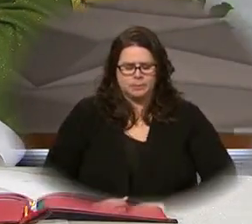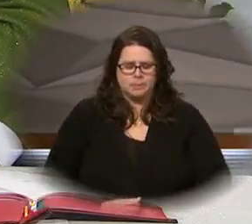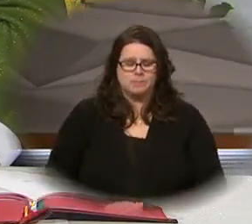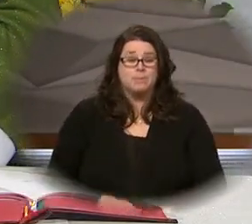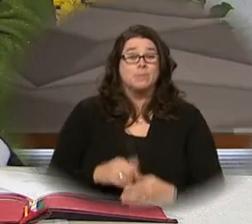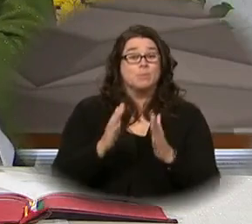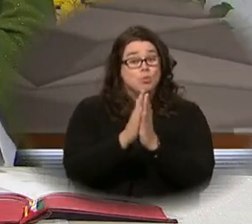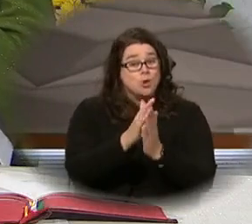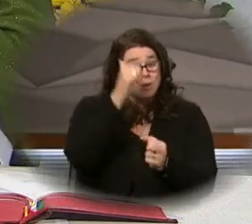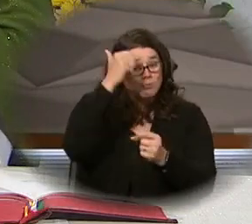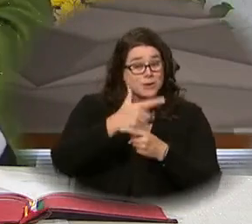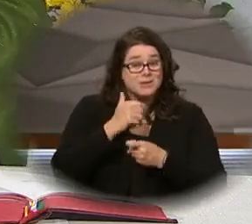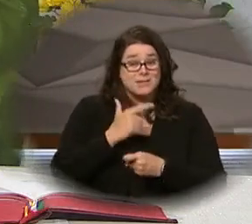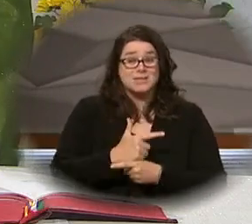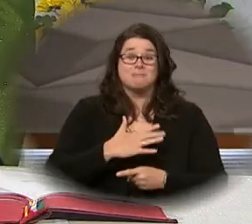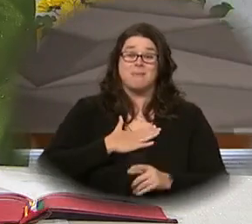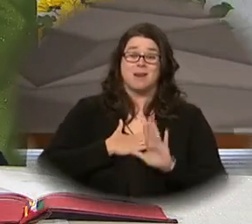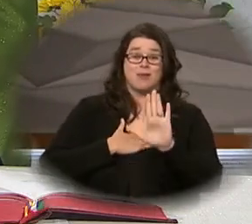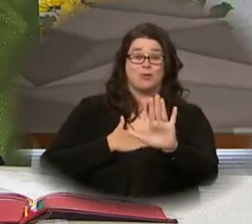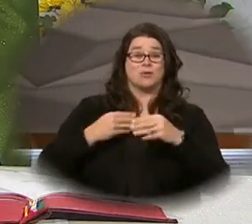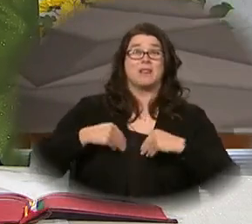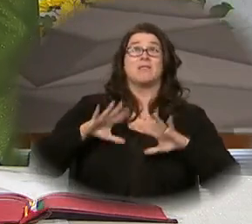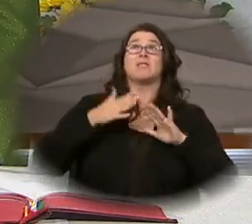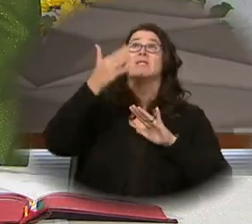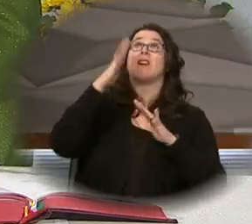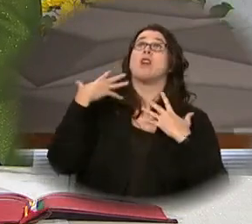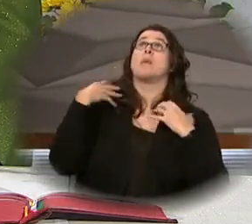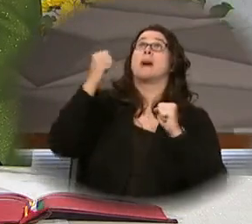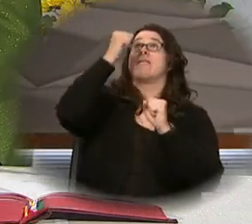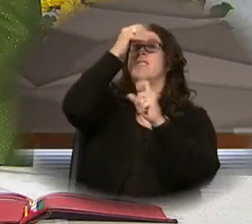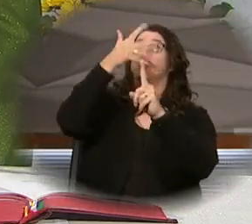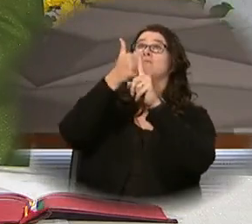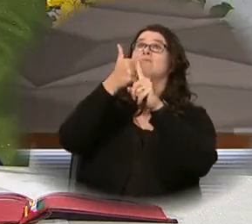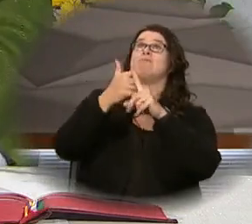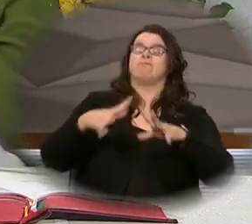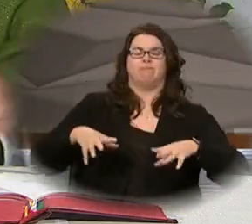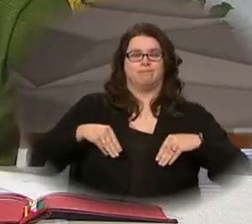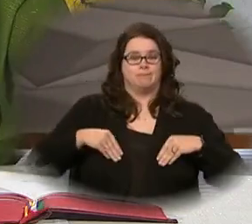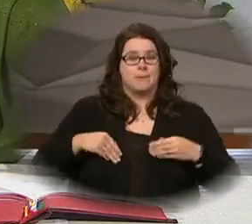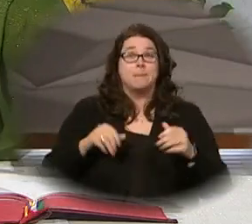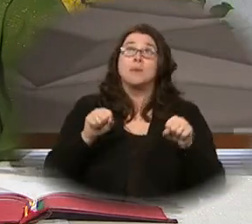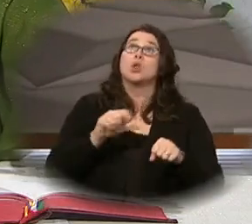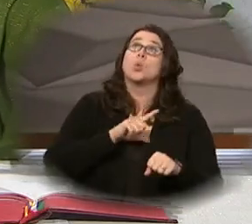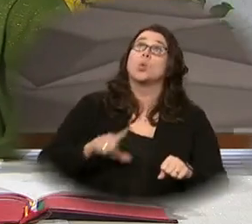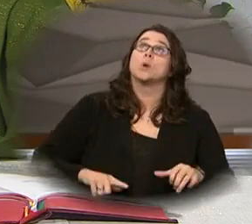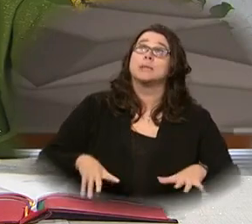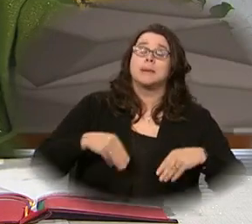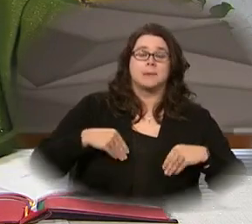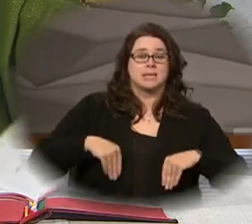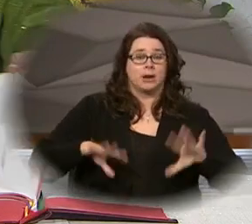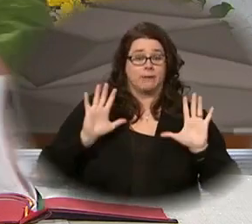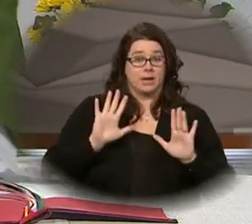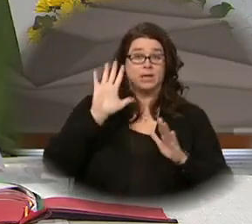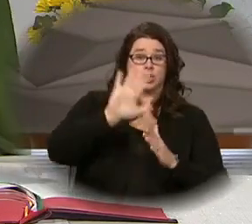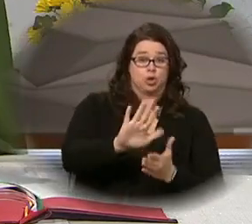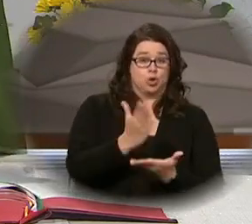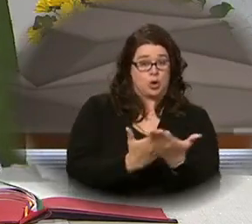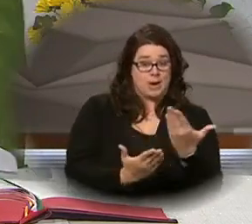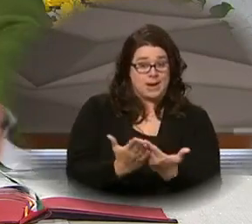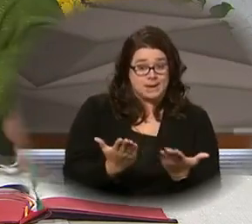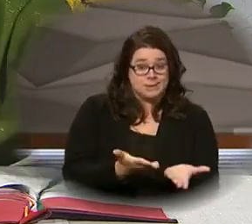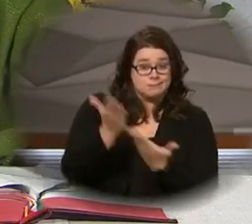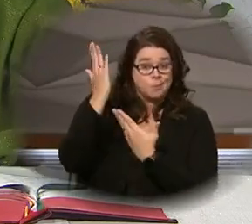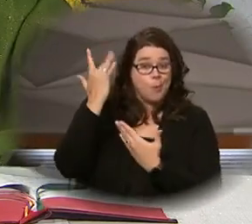Pray, sisters and brothers, that my sacrifice and yours may be acceptable to God, our almighty Father. May the Lord accept the sacrifice